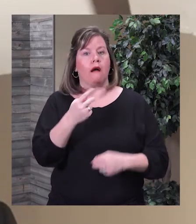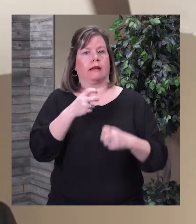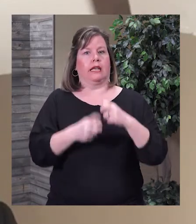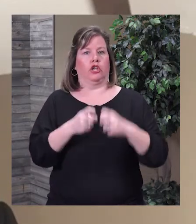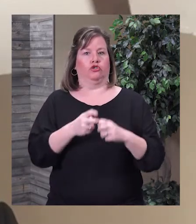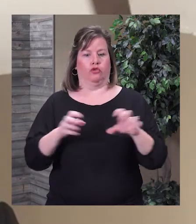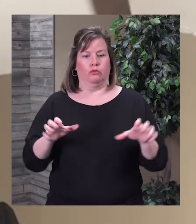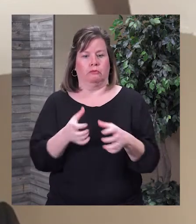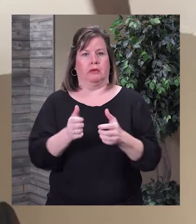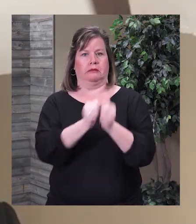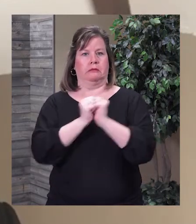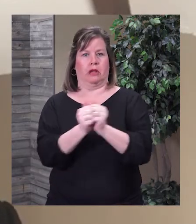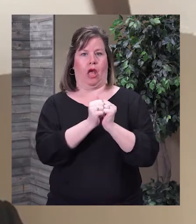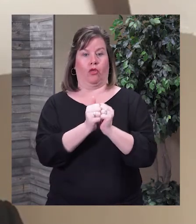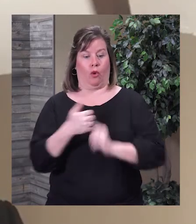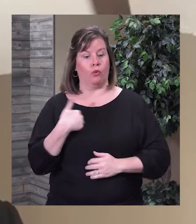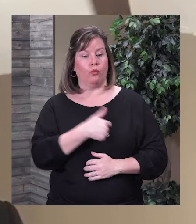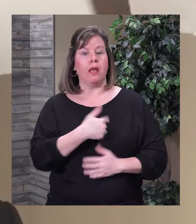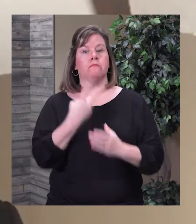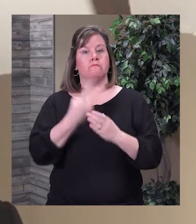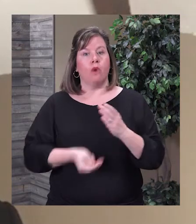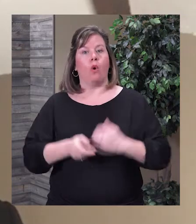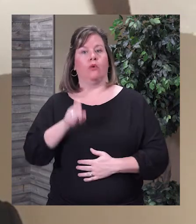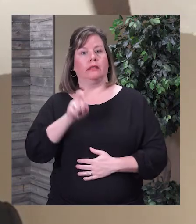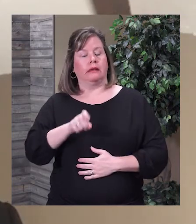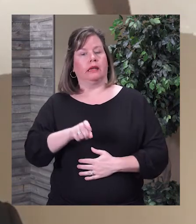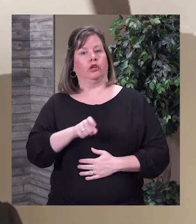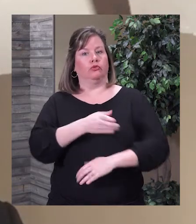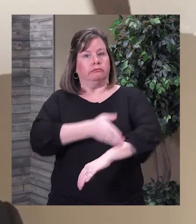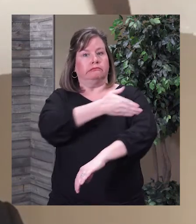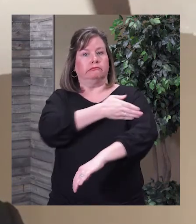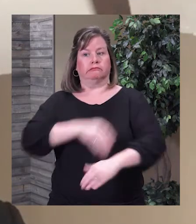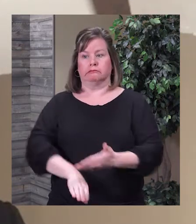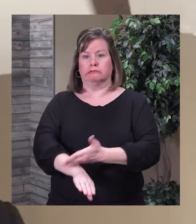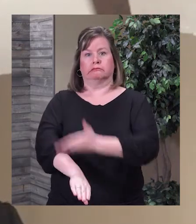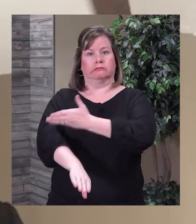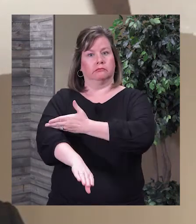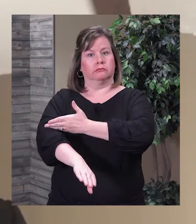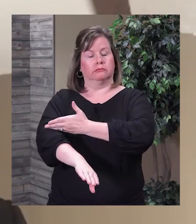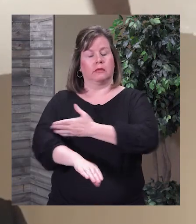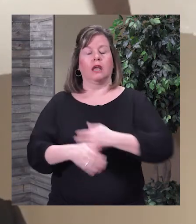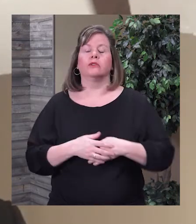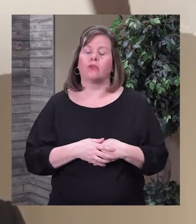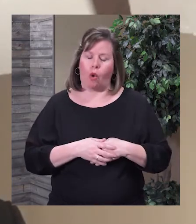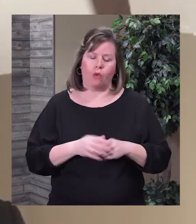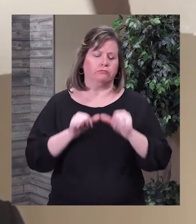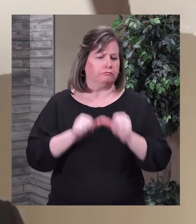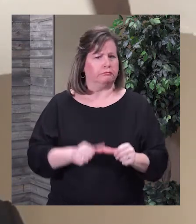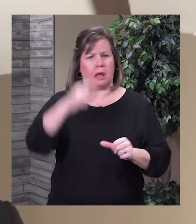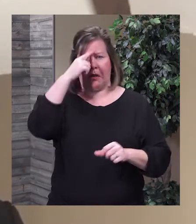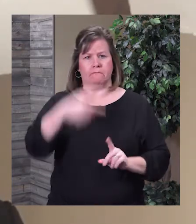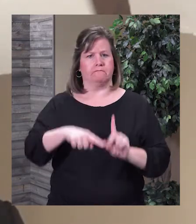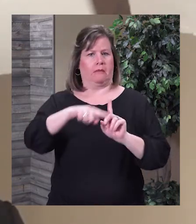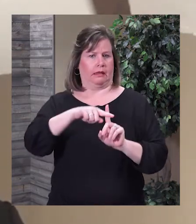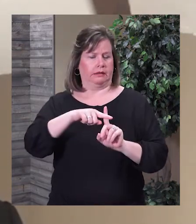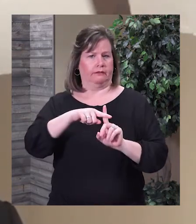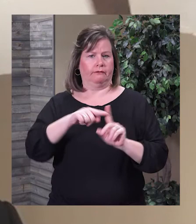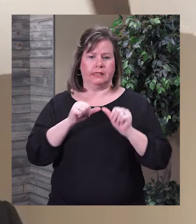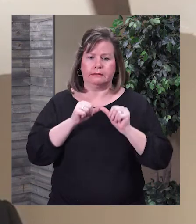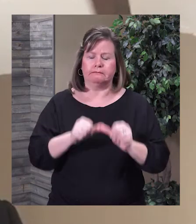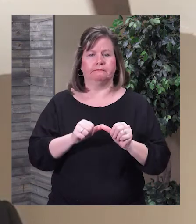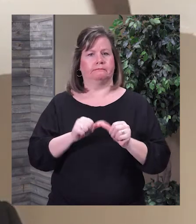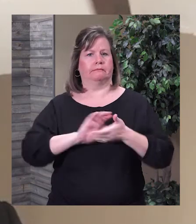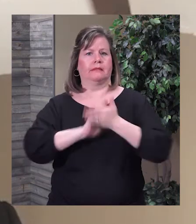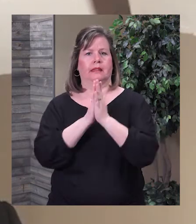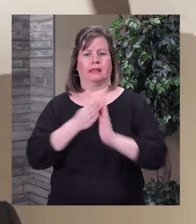to do both simultaneously or our community is going to be hurt. So just encourage you stay positive, stay heroic,